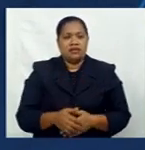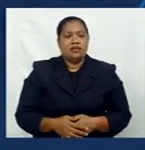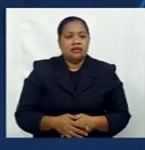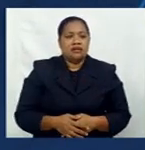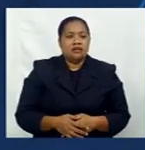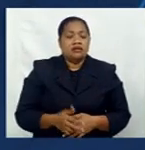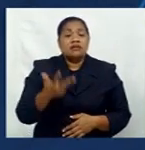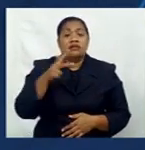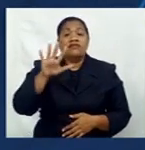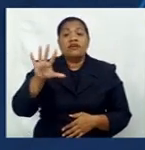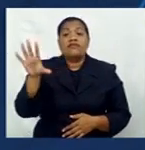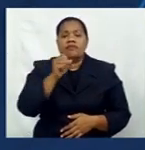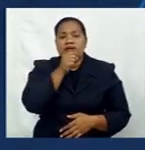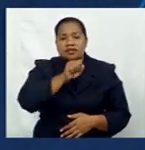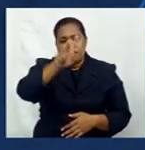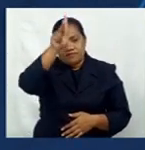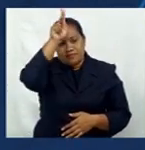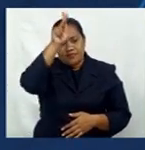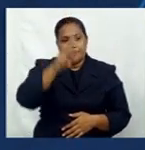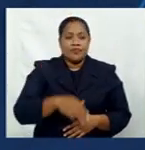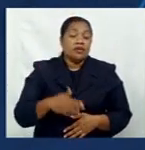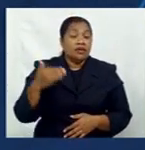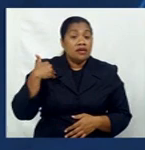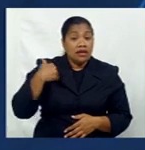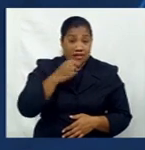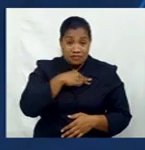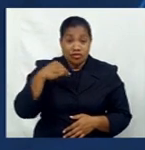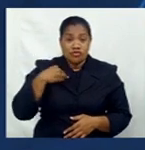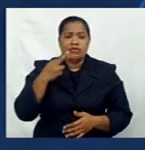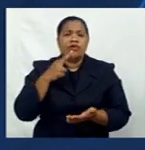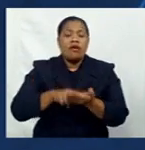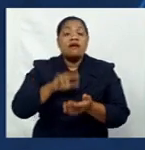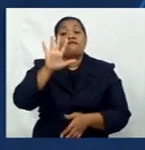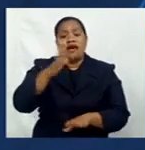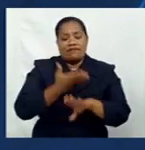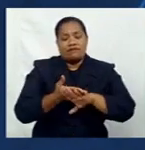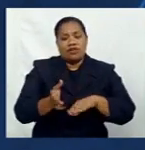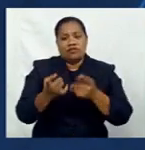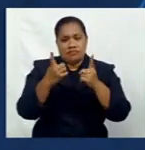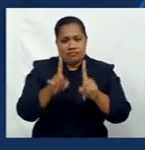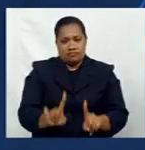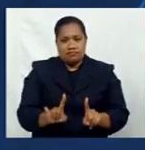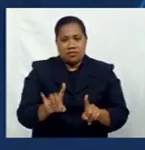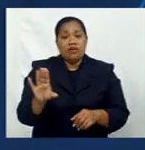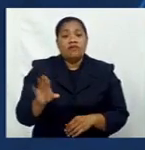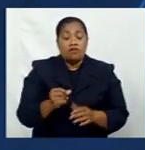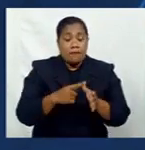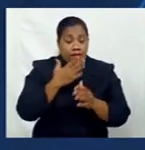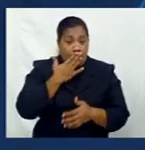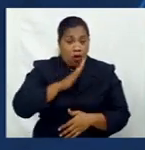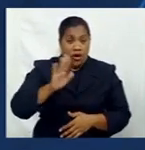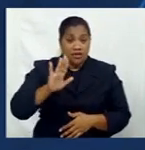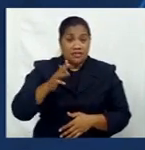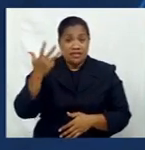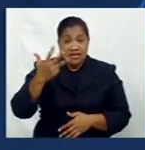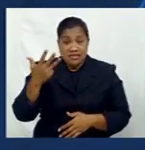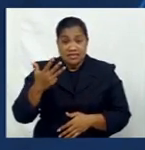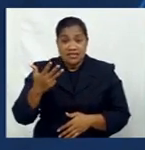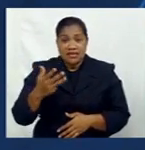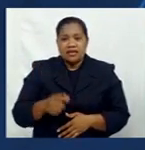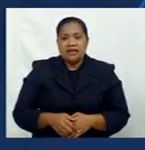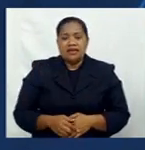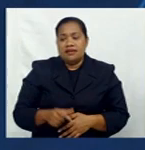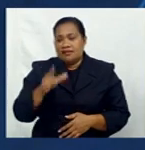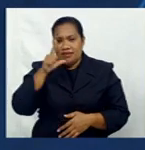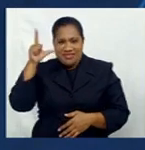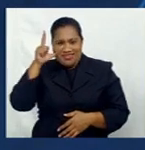85 from Kandavu. The Health Ministry also recorded five new deaths for the period of August 19th and up to